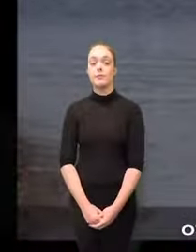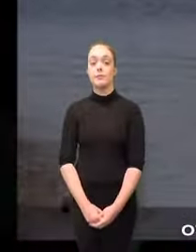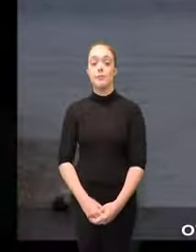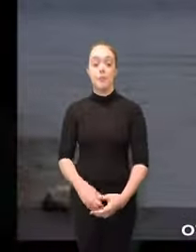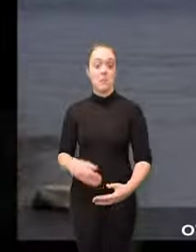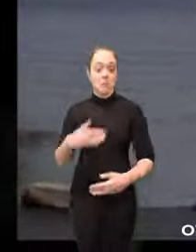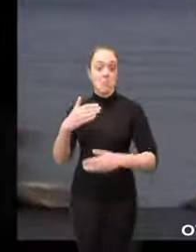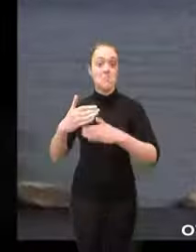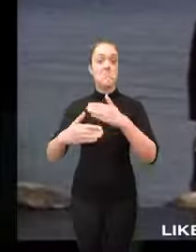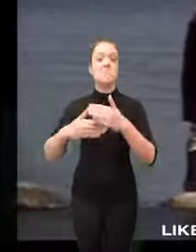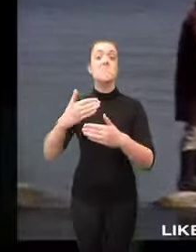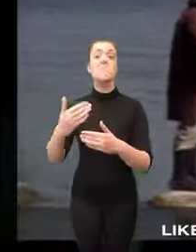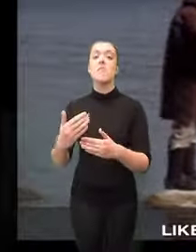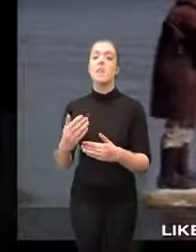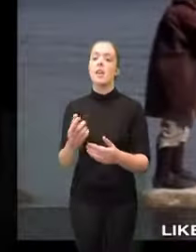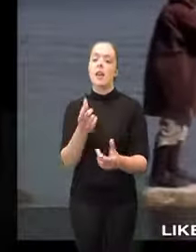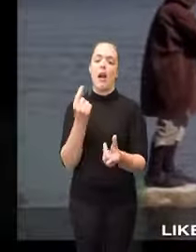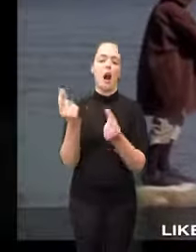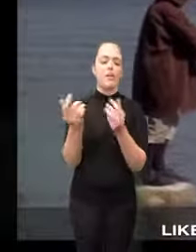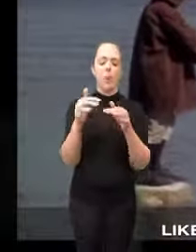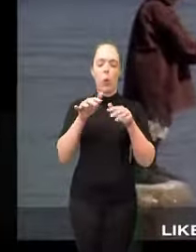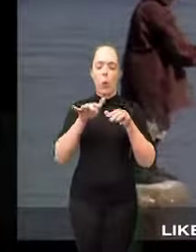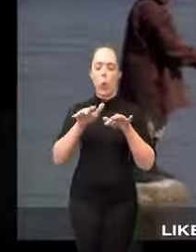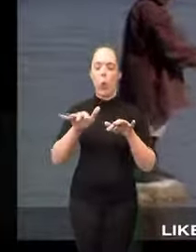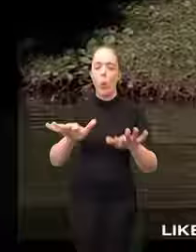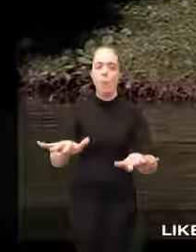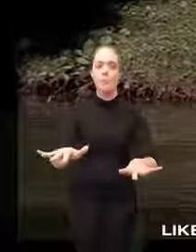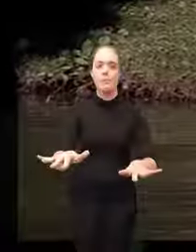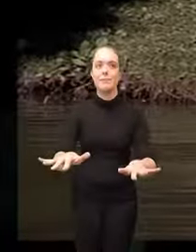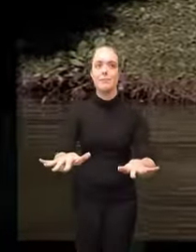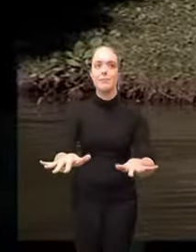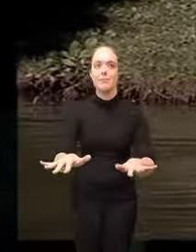over the next months rumors spread like a thick undergrowth